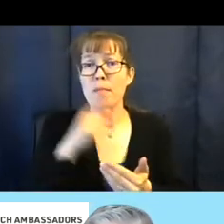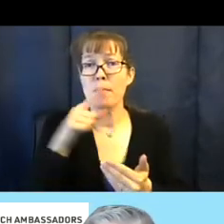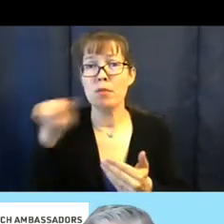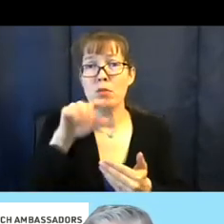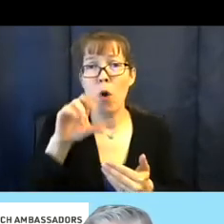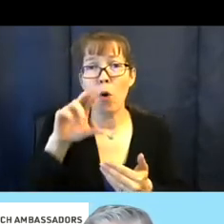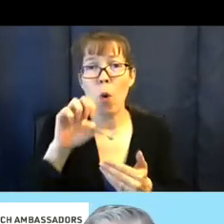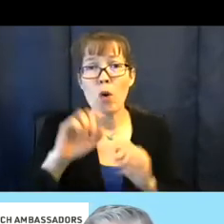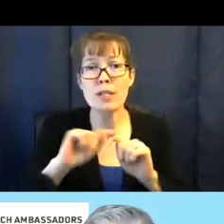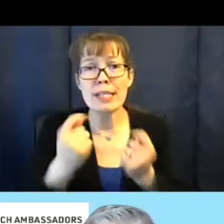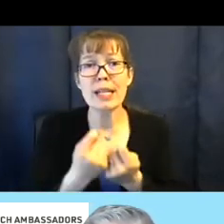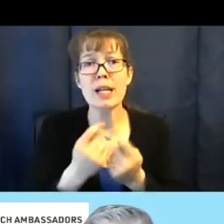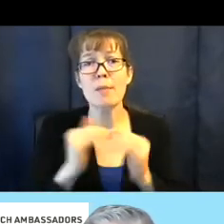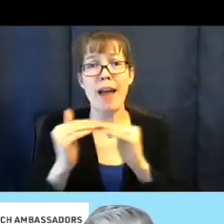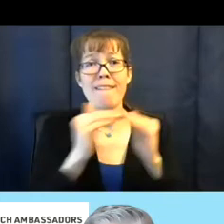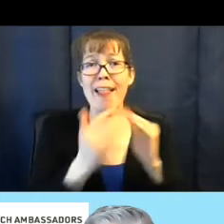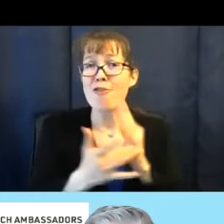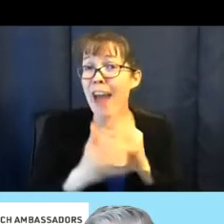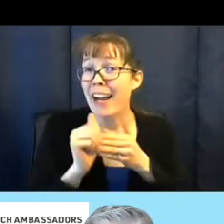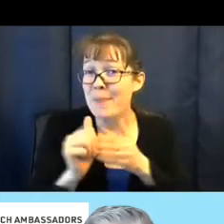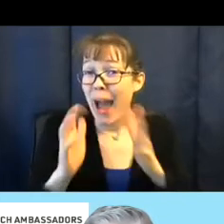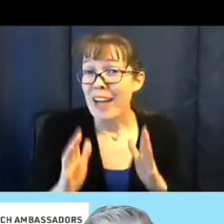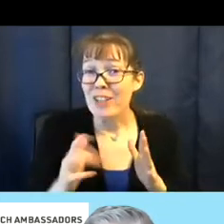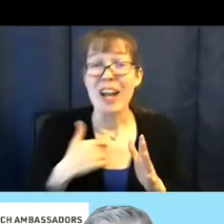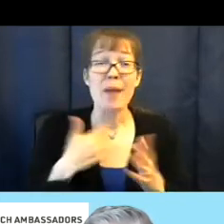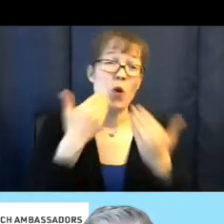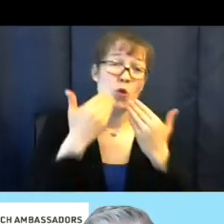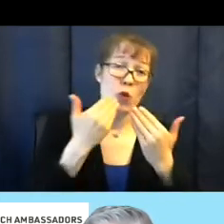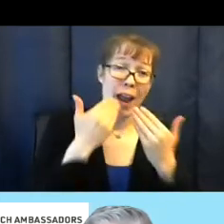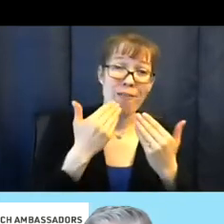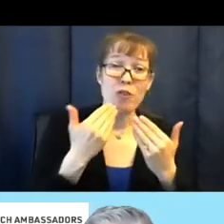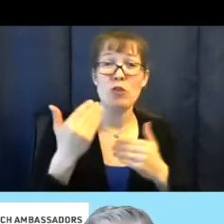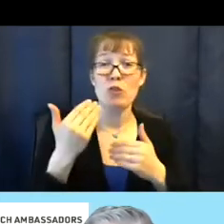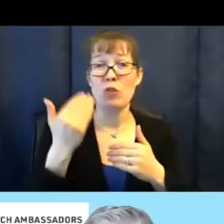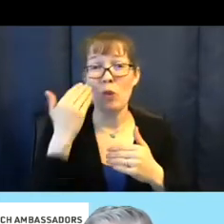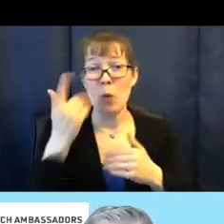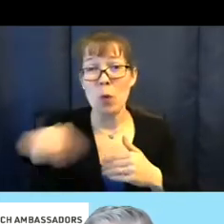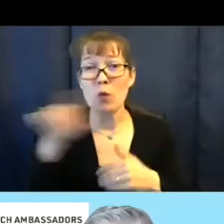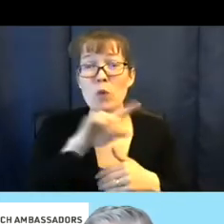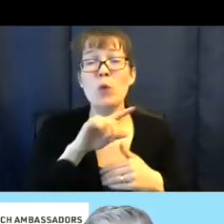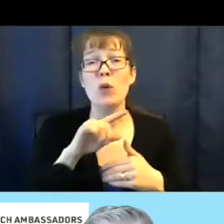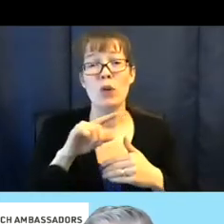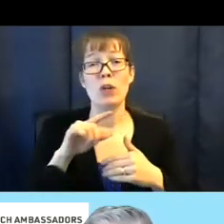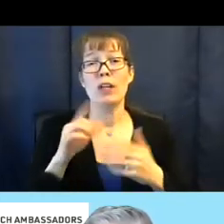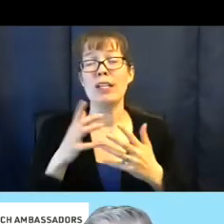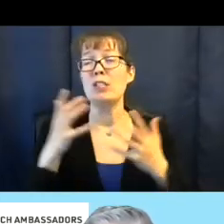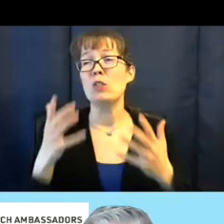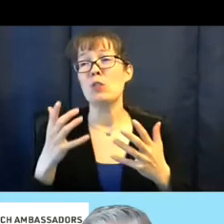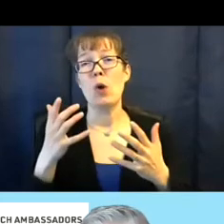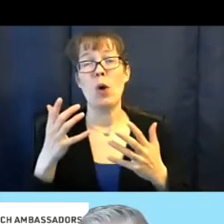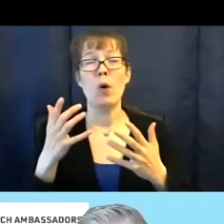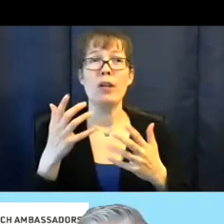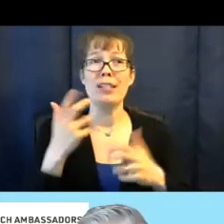and my fellow tech ambassadors. I'm so grateful to each of you. I'm it's so difficult